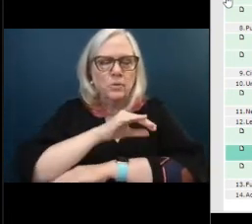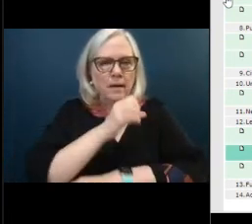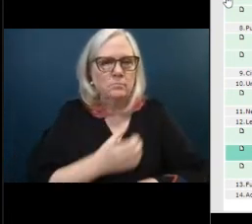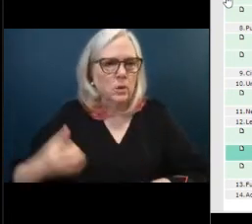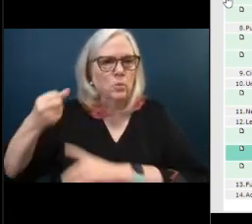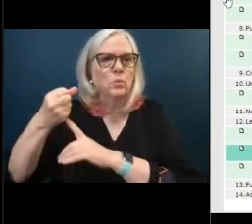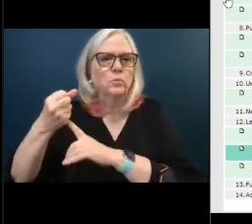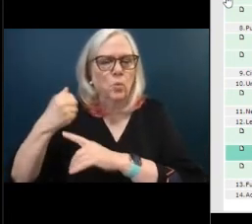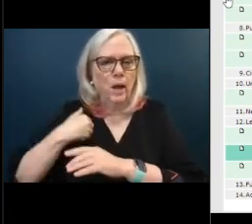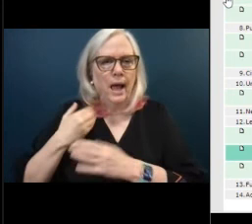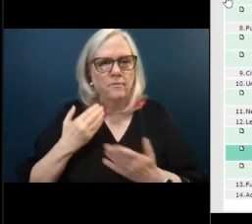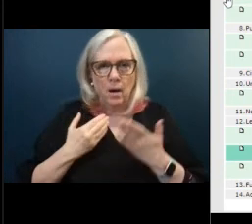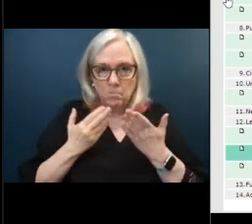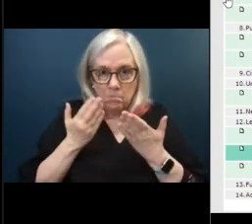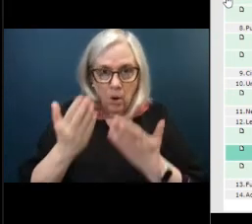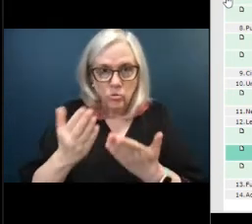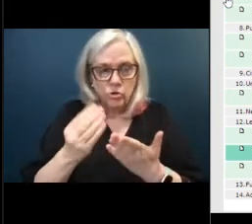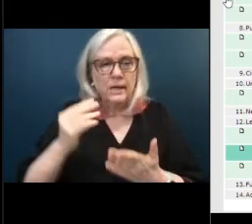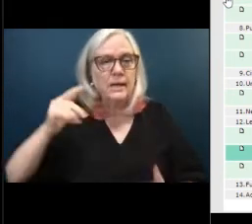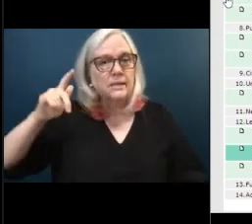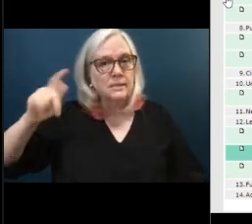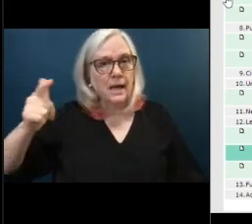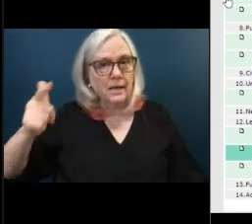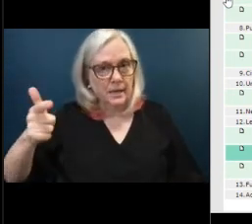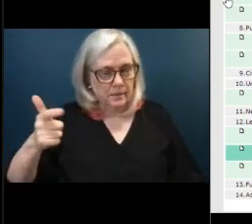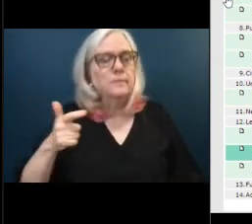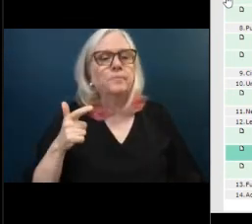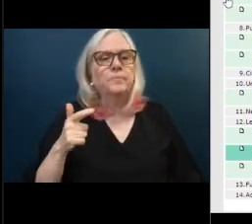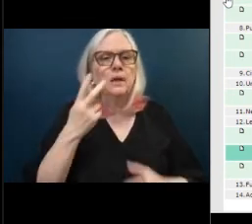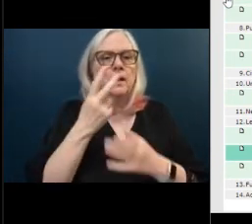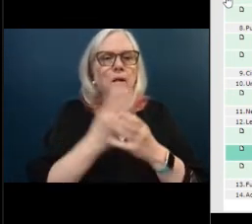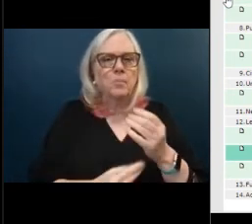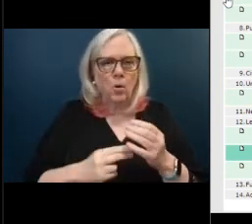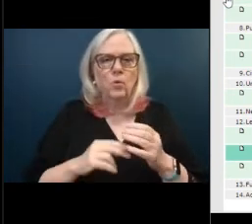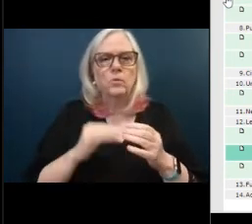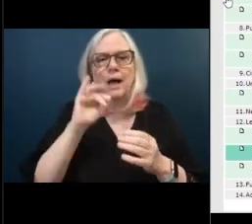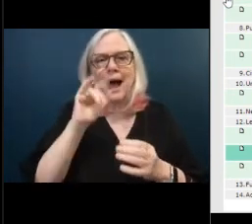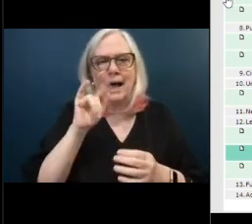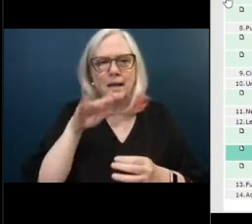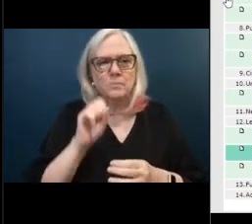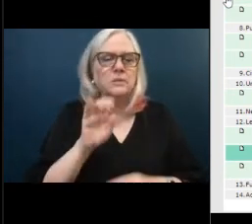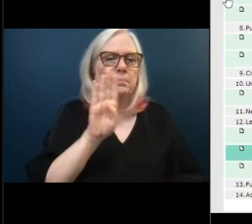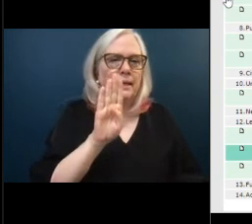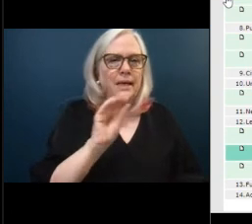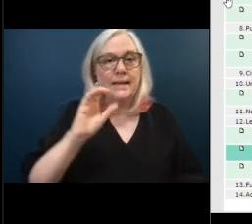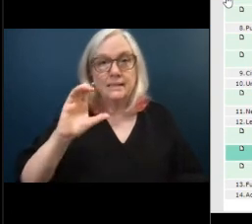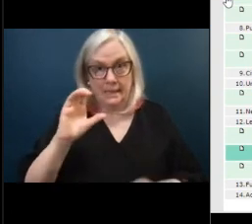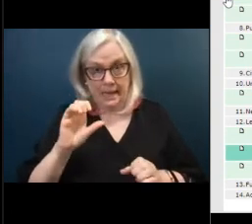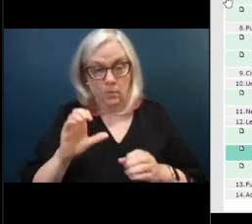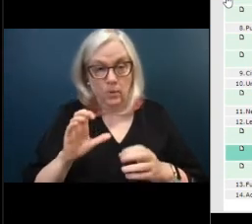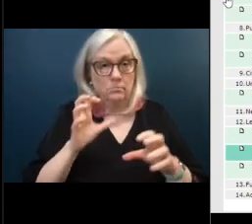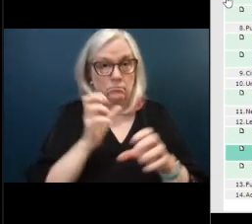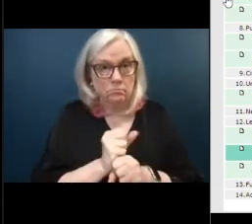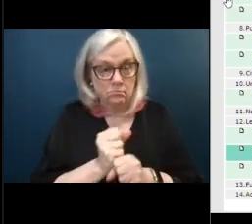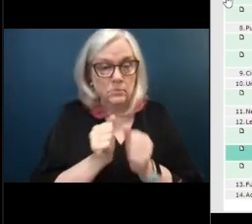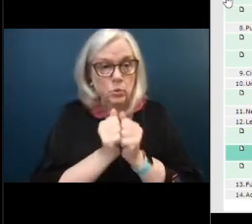a motion and a second both items b and c if they're together can we lump them together all right all